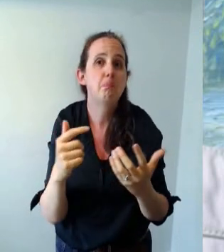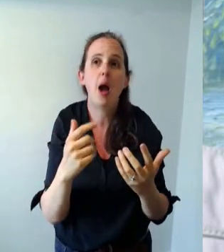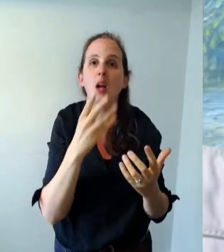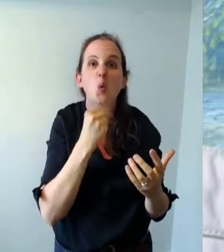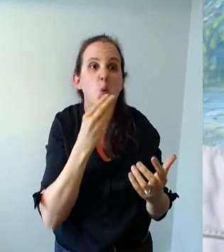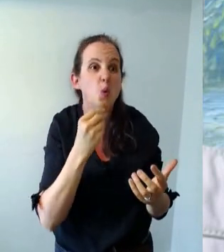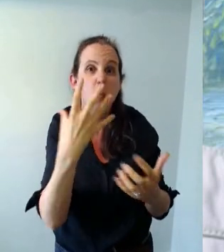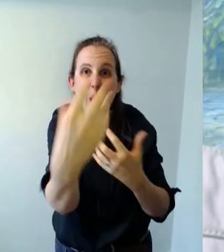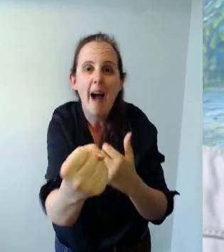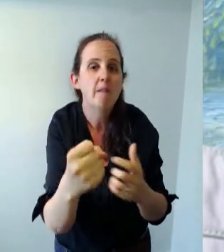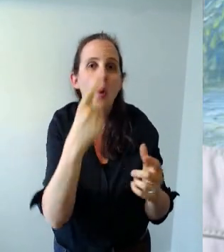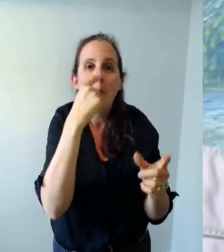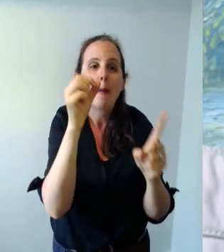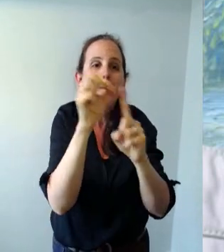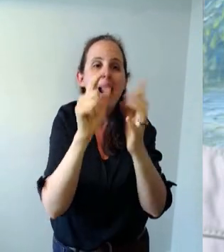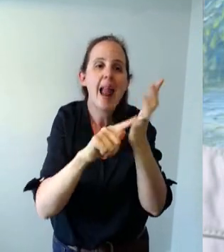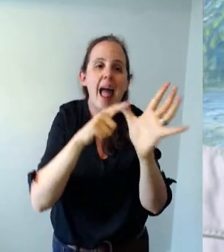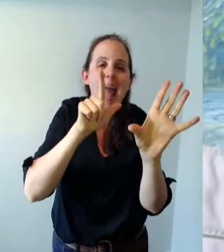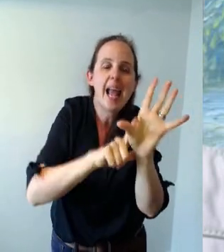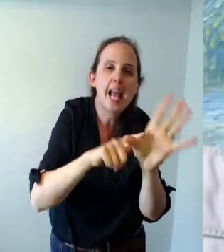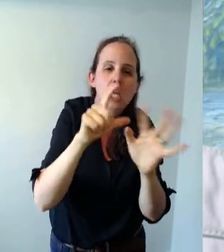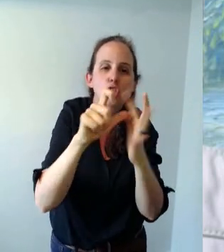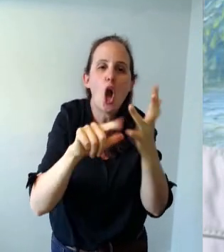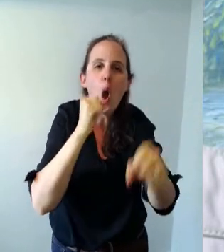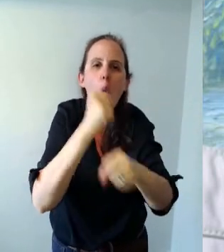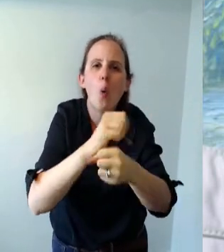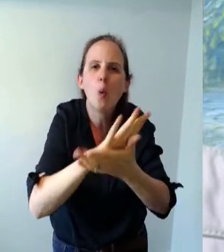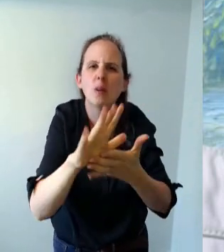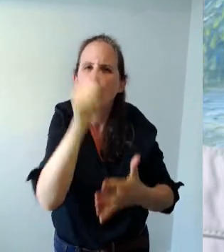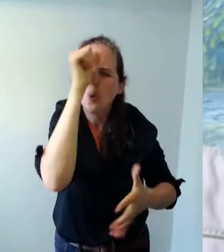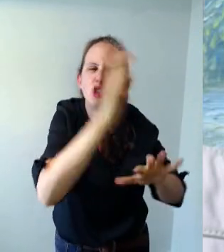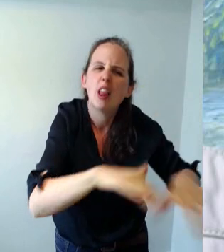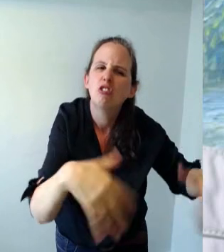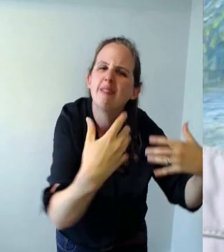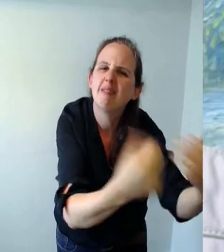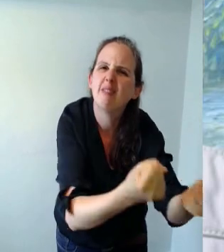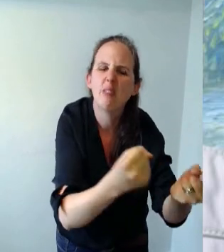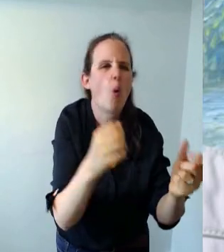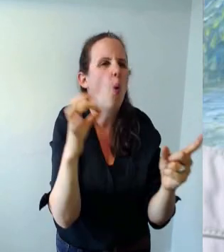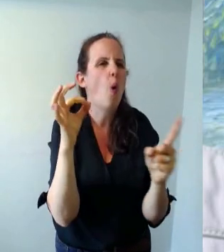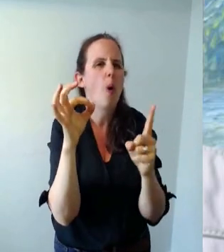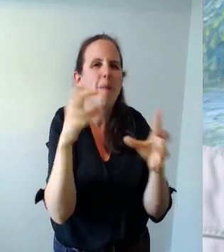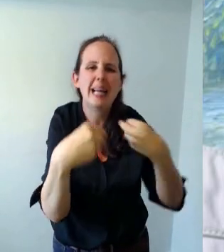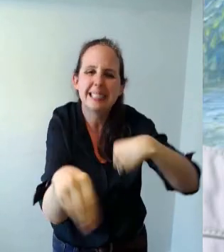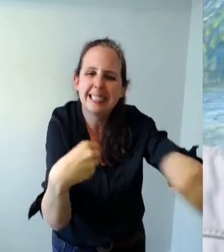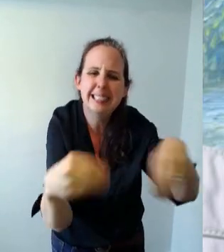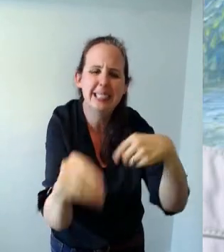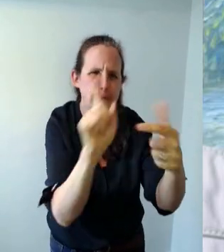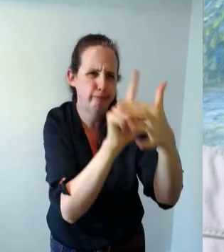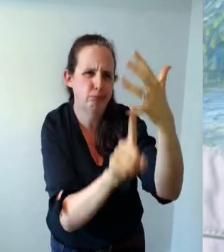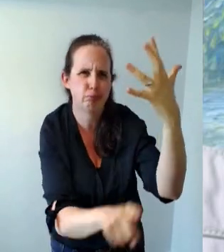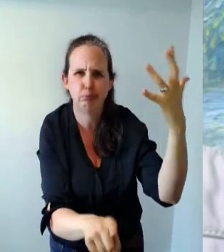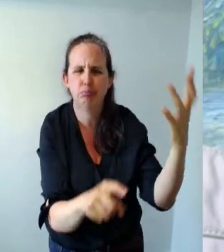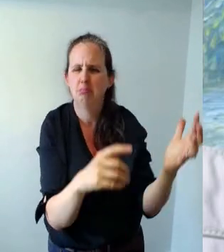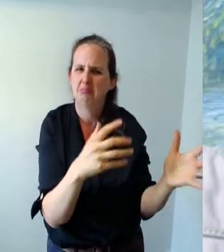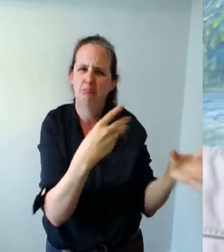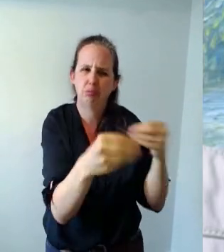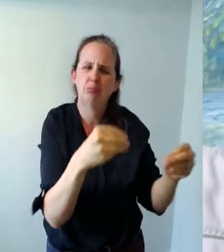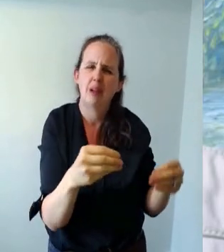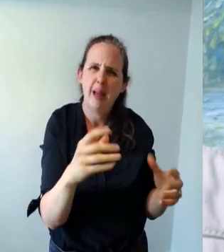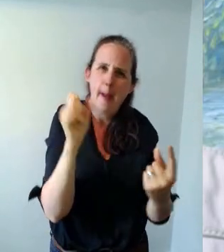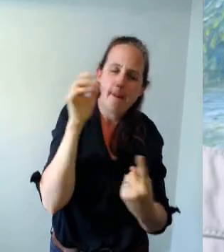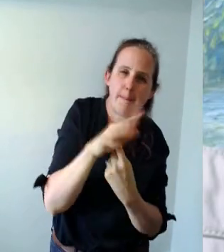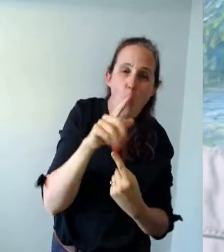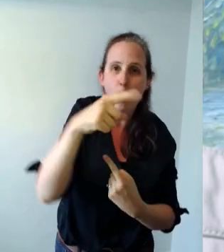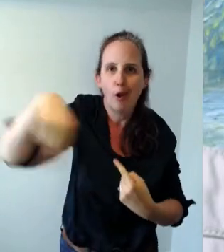even play-doh it doesn't have to be something that's set solid. Just use what you've got because it's all about having fun okay and it's not